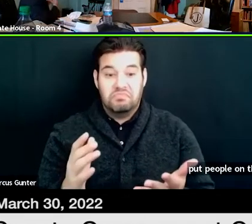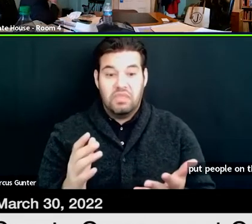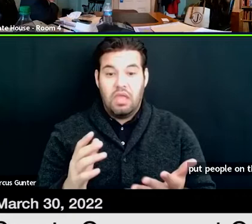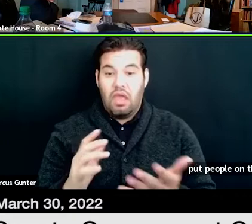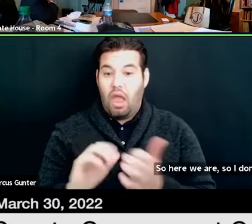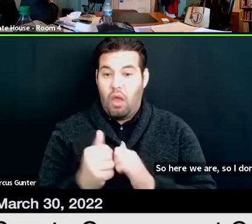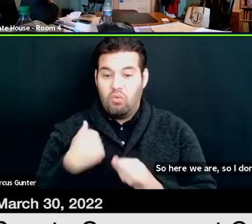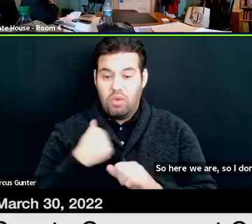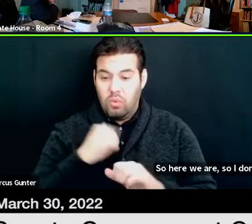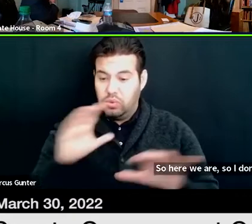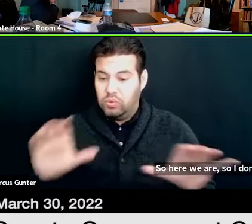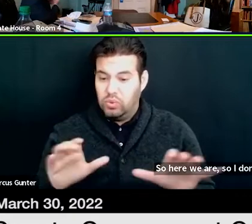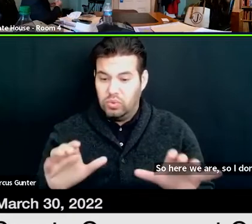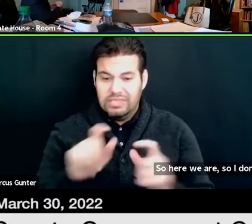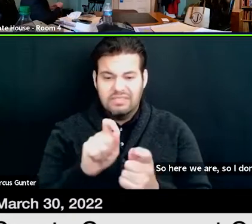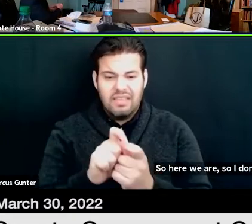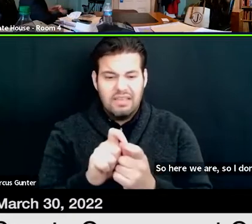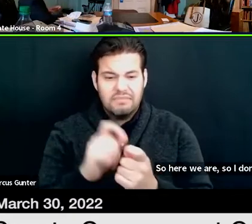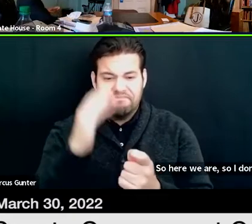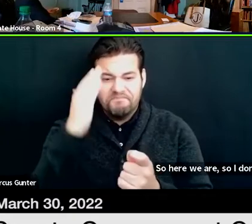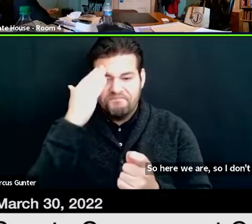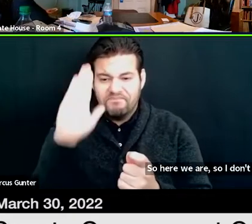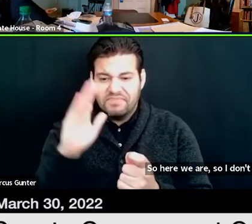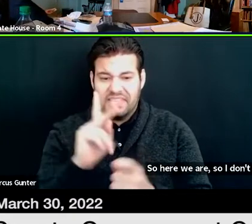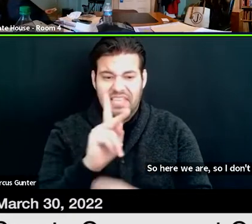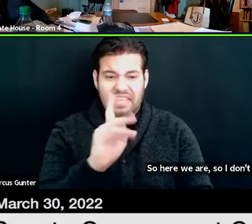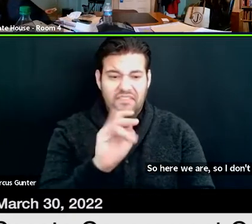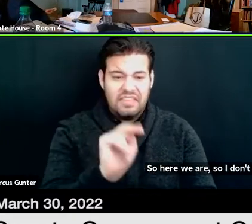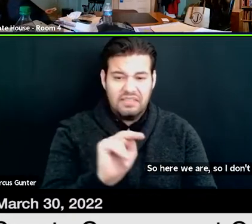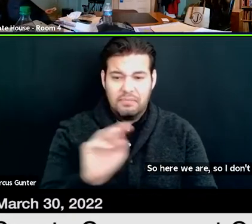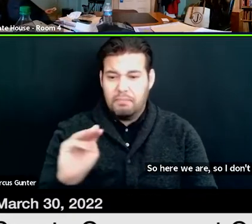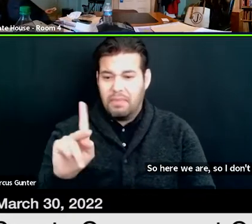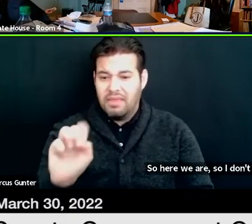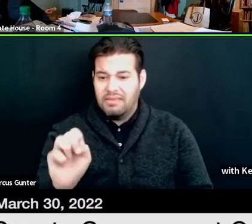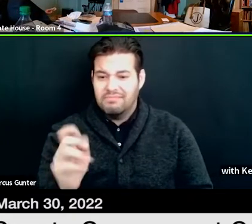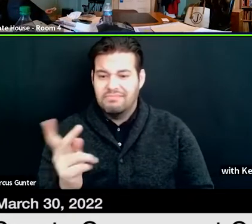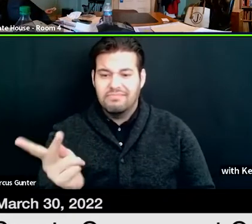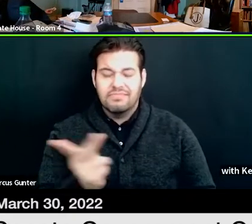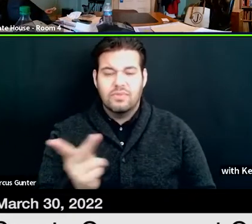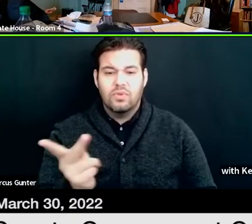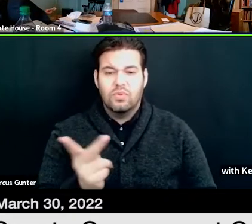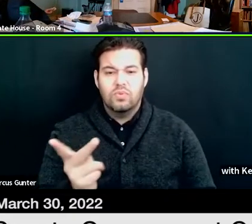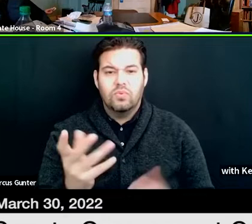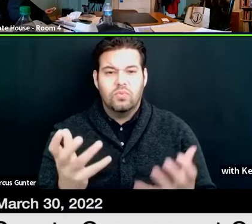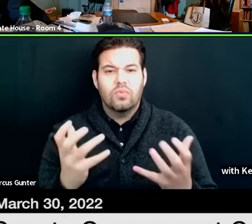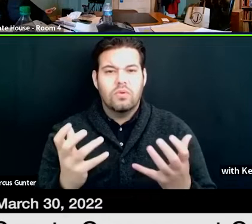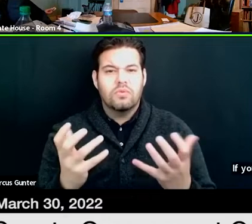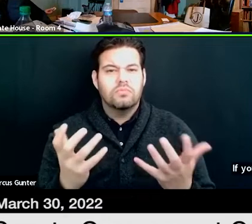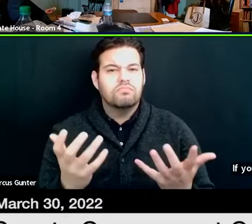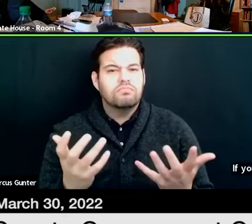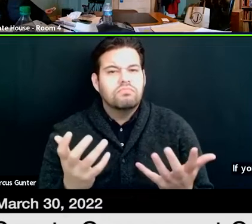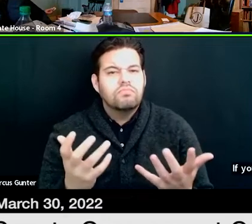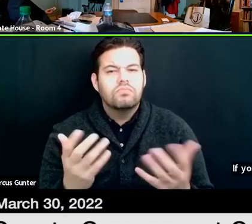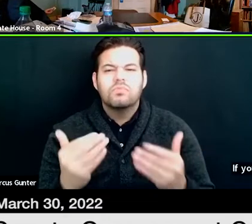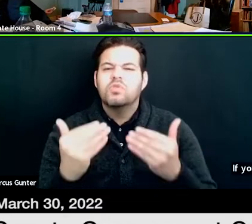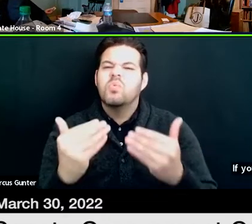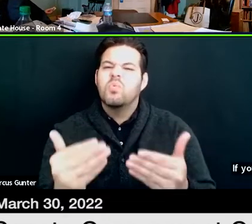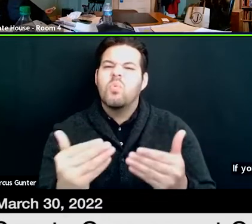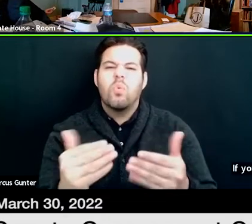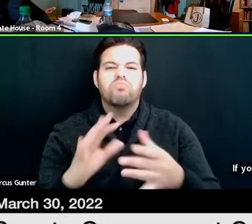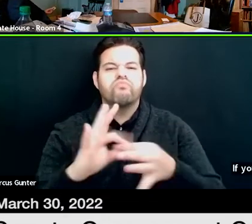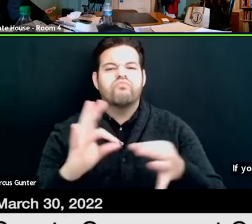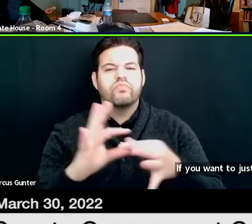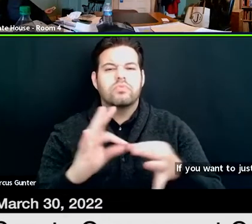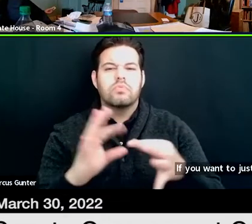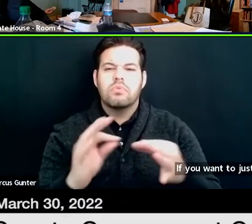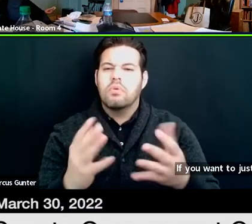this, but Kevin and Mike, if you want to just start off with the two of